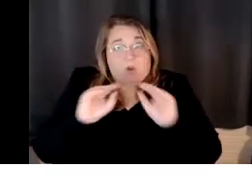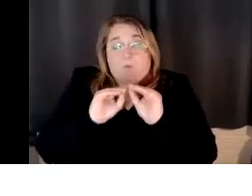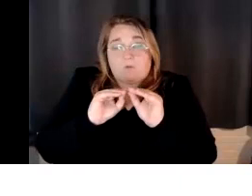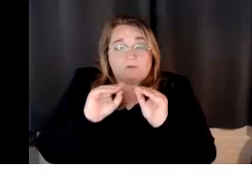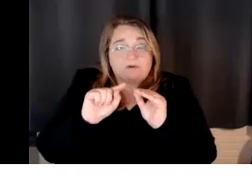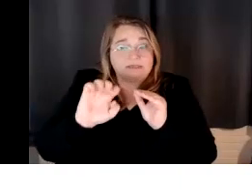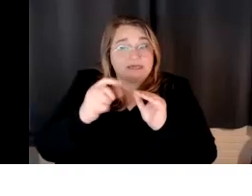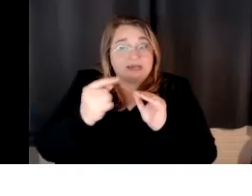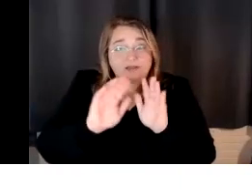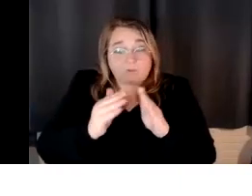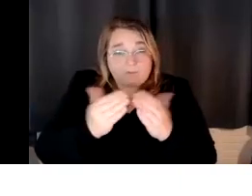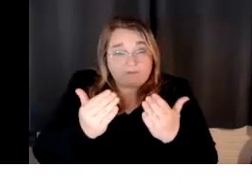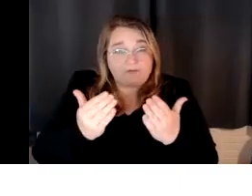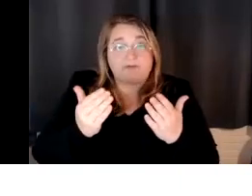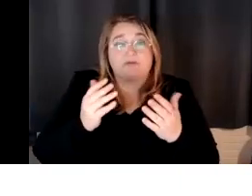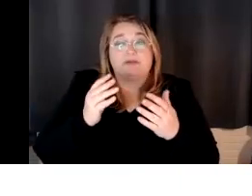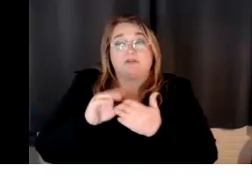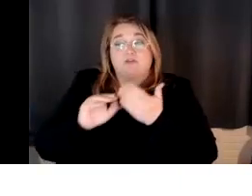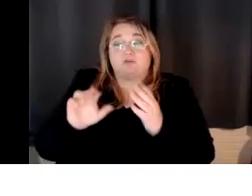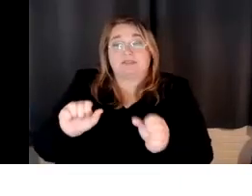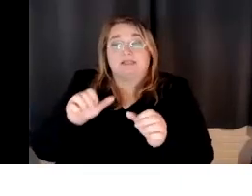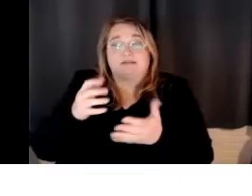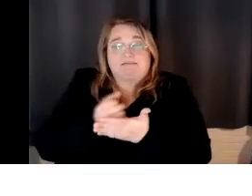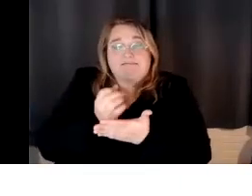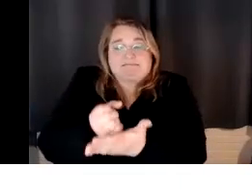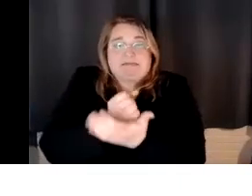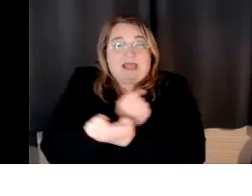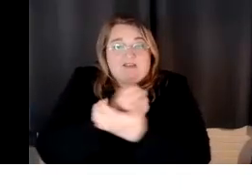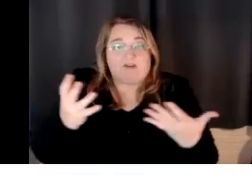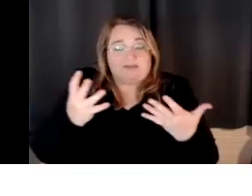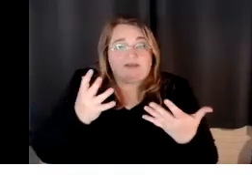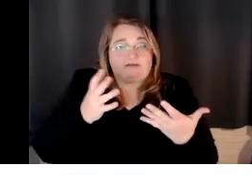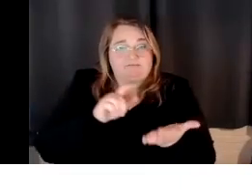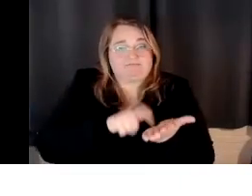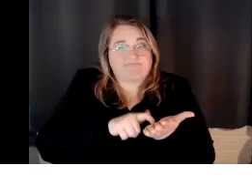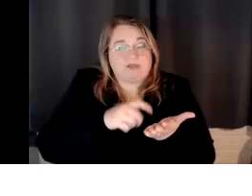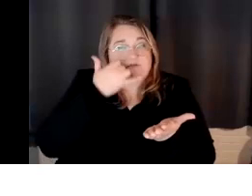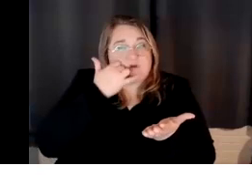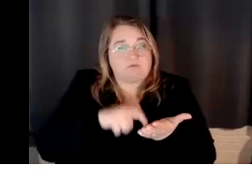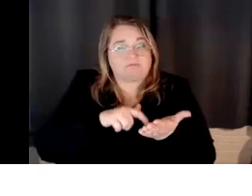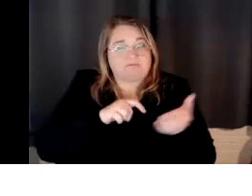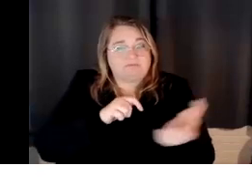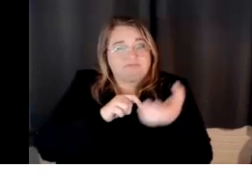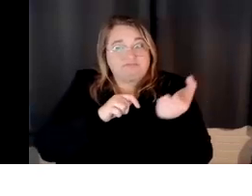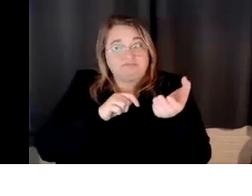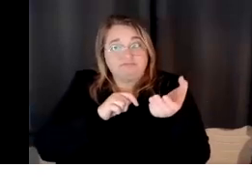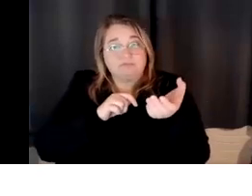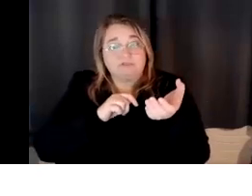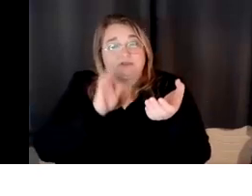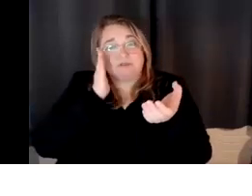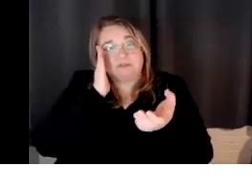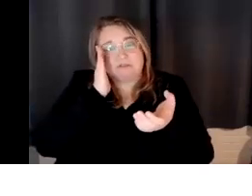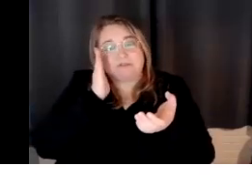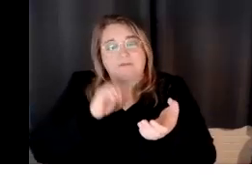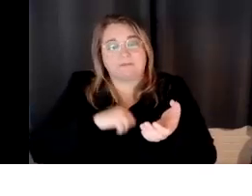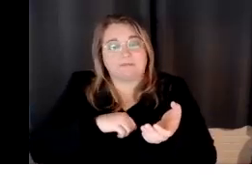everything with their chat bot on their phone. Now, how do they do that? Well, we're figuring out how, how to do that.